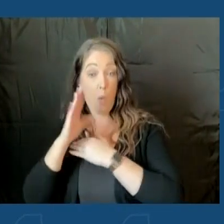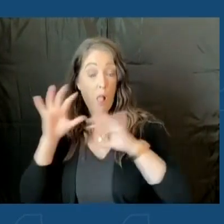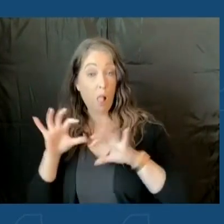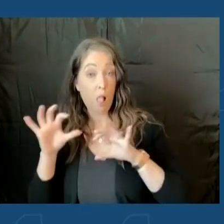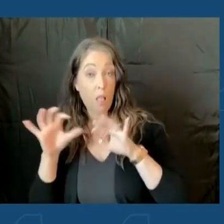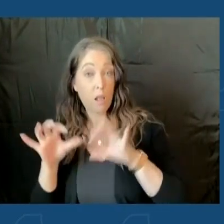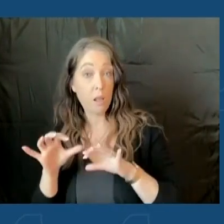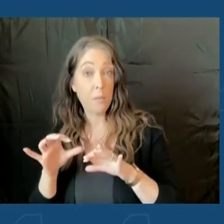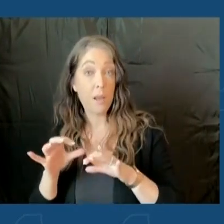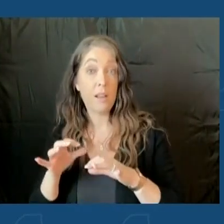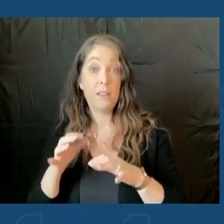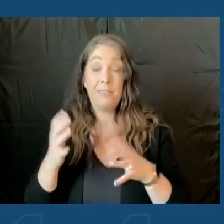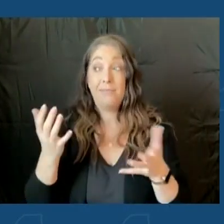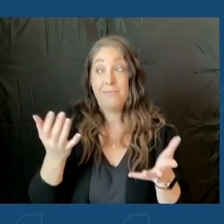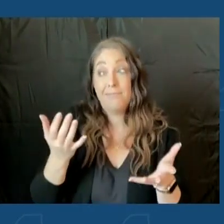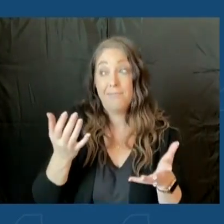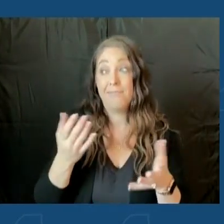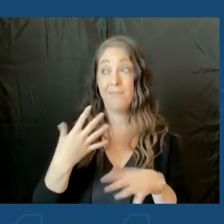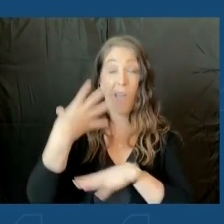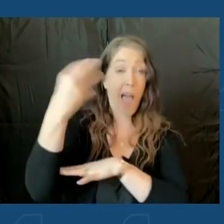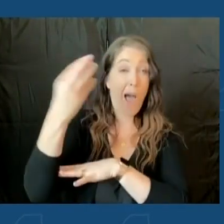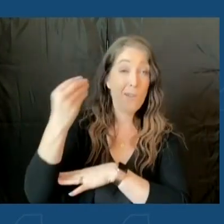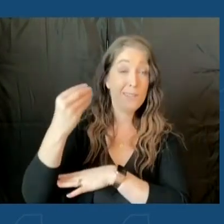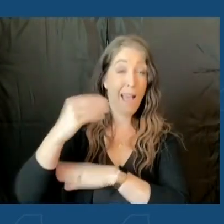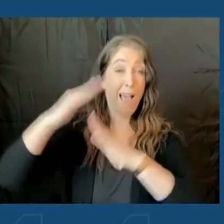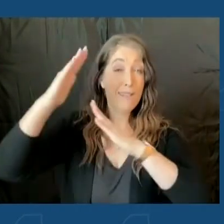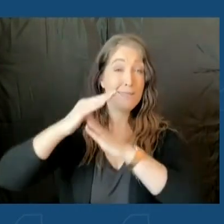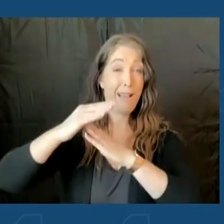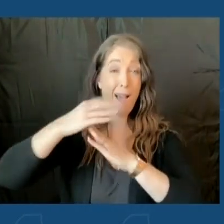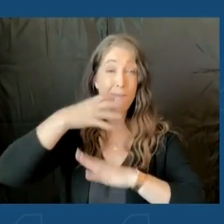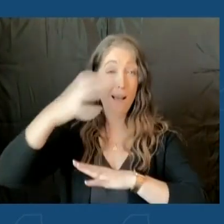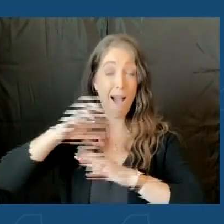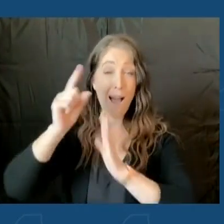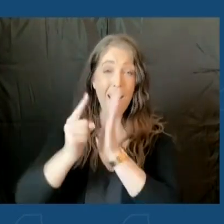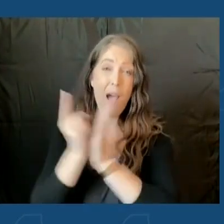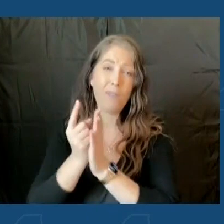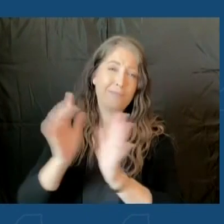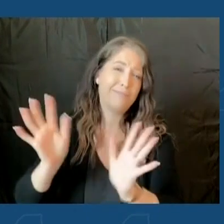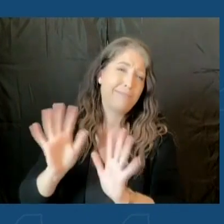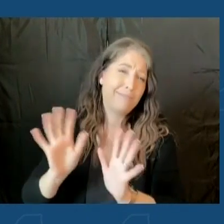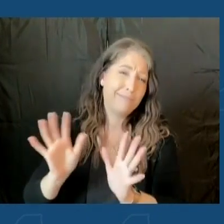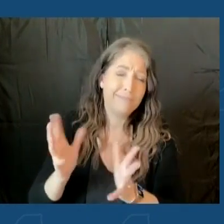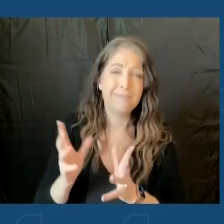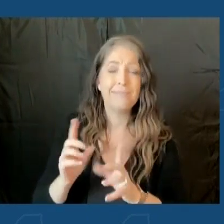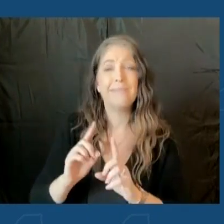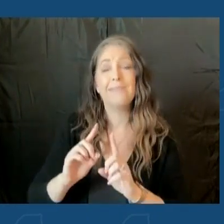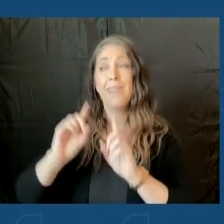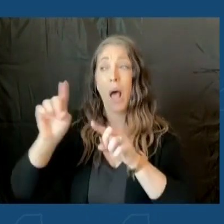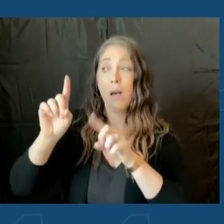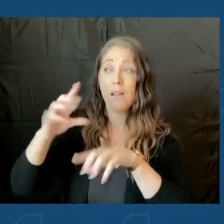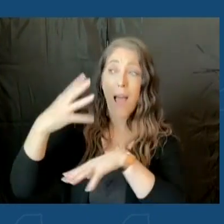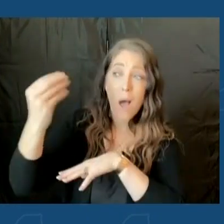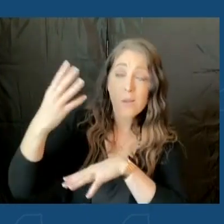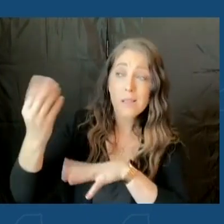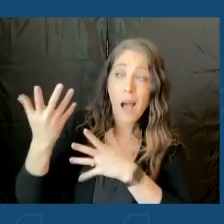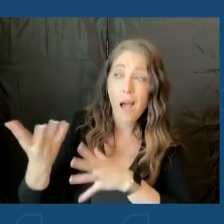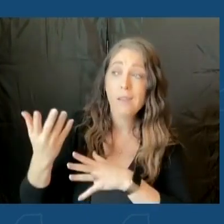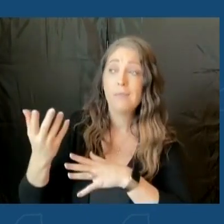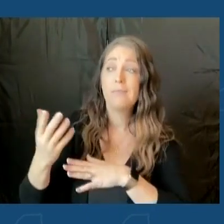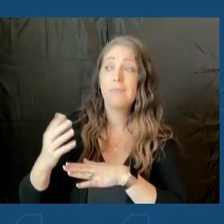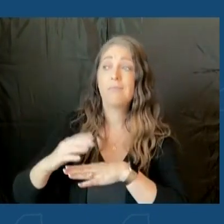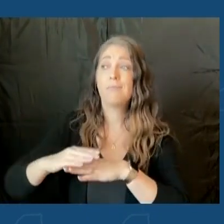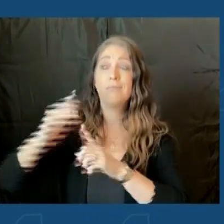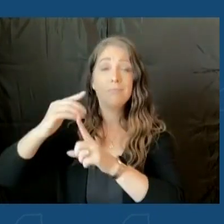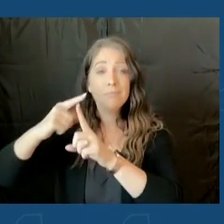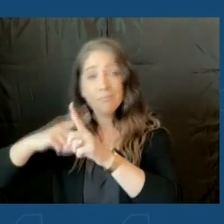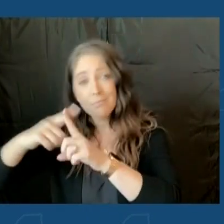out in the peak hours. Stay out of it. Stay hydrated. Keep your pets inside. Check on your neighbors. Be aware of any other induced illnesses.